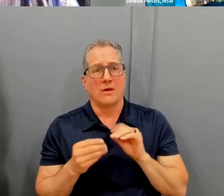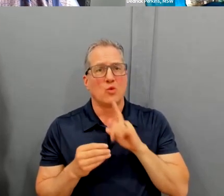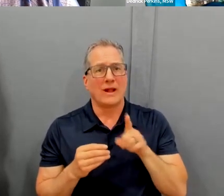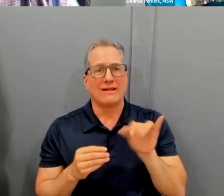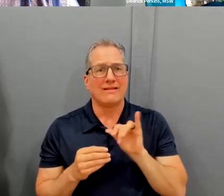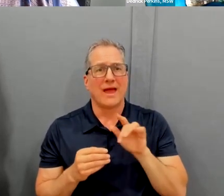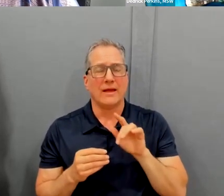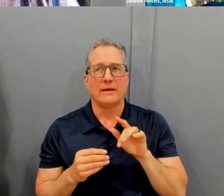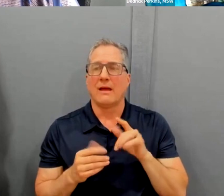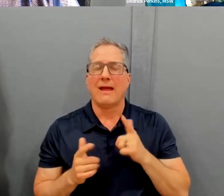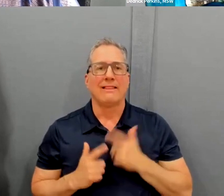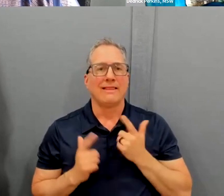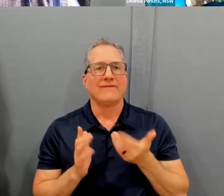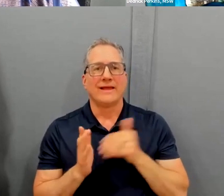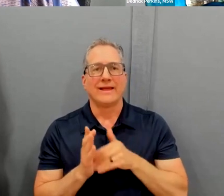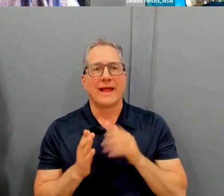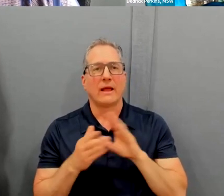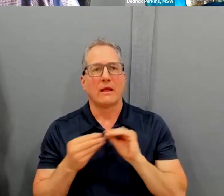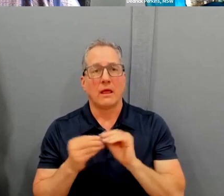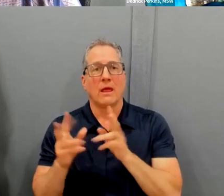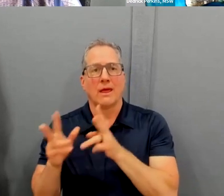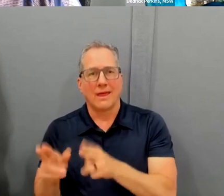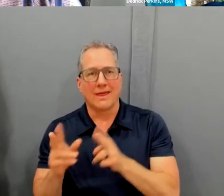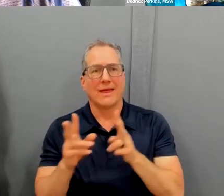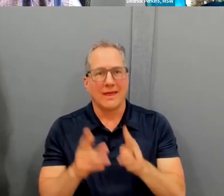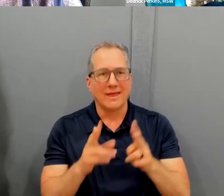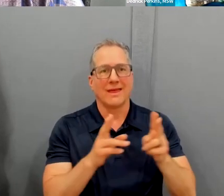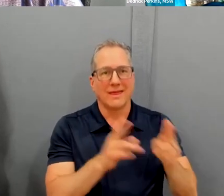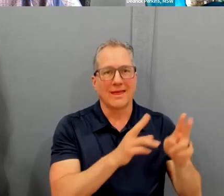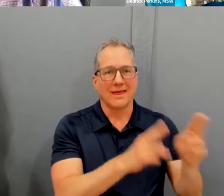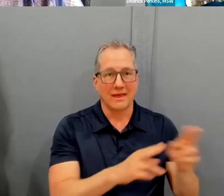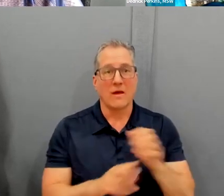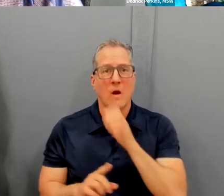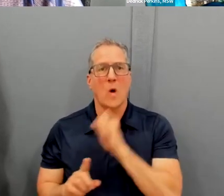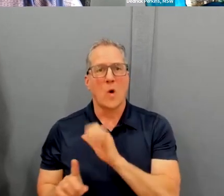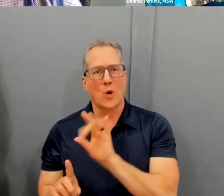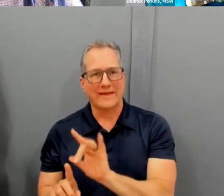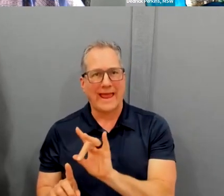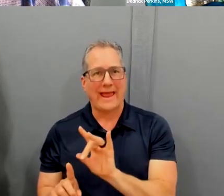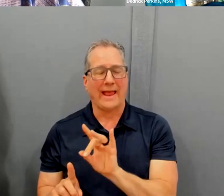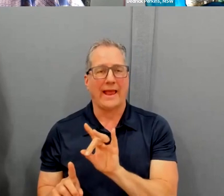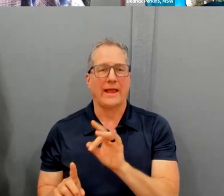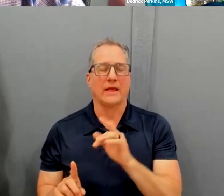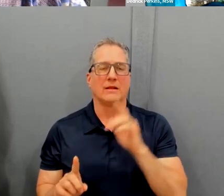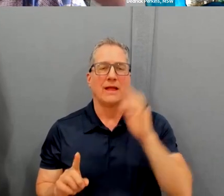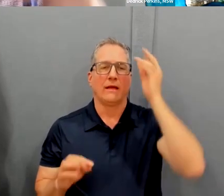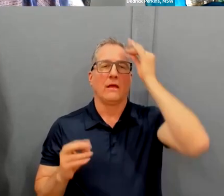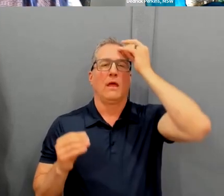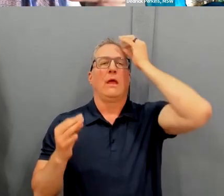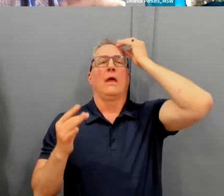the stories of her childhood, almost like eight years old. She's talking like she's eight years old, like she's re